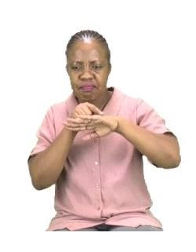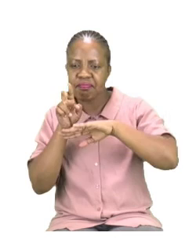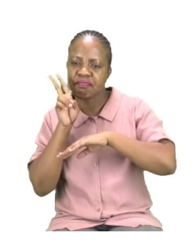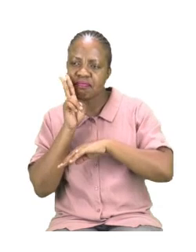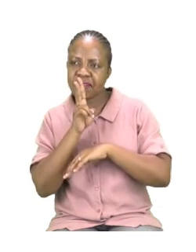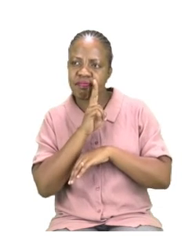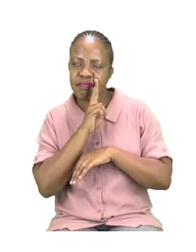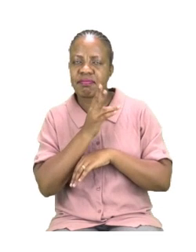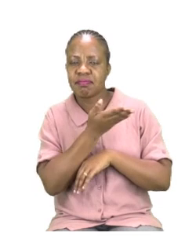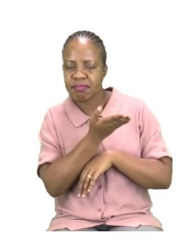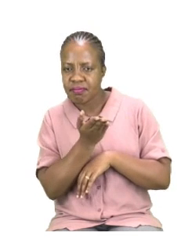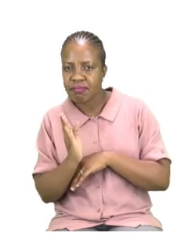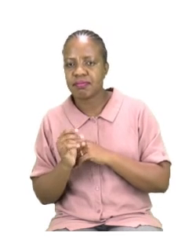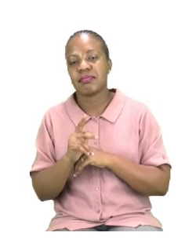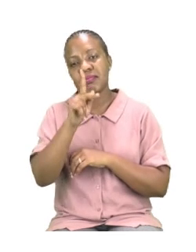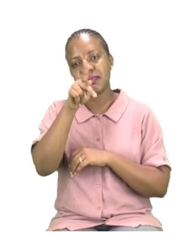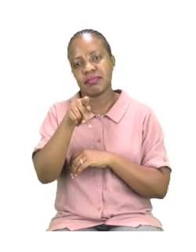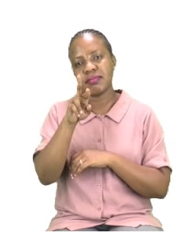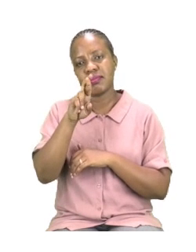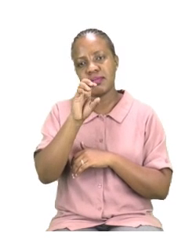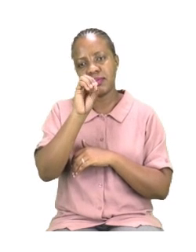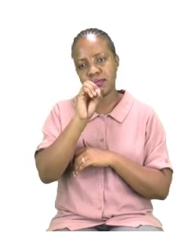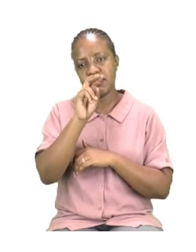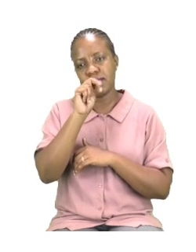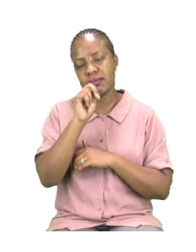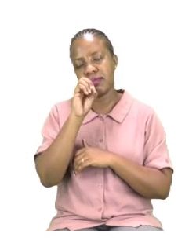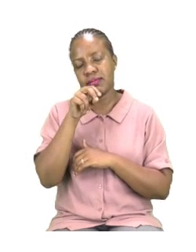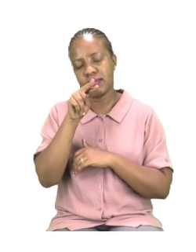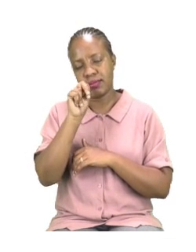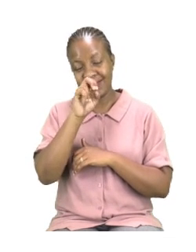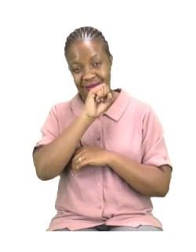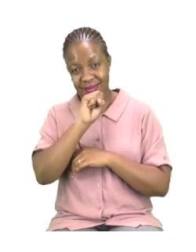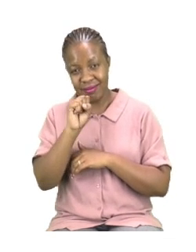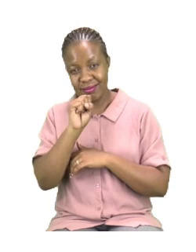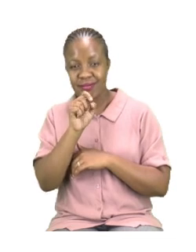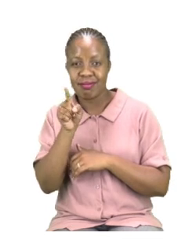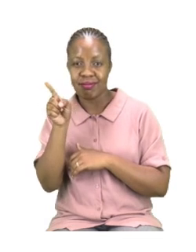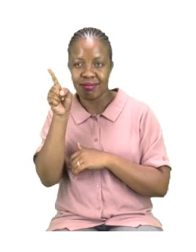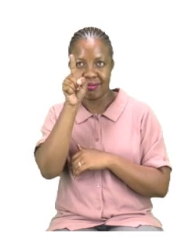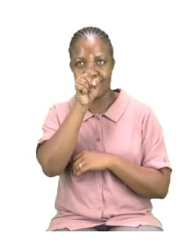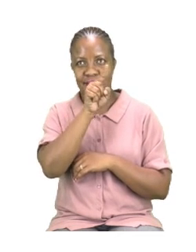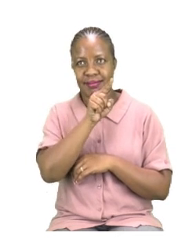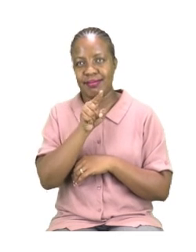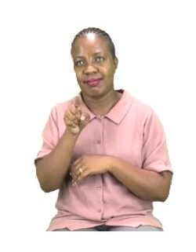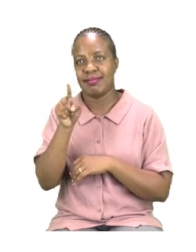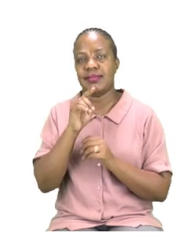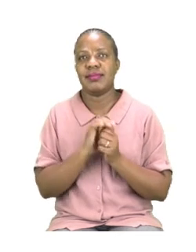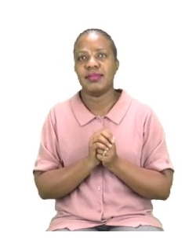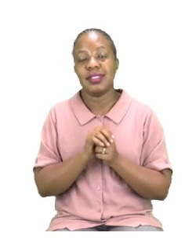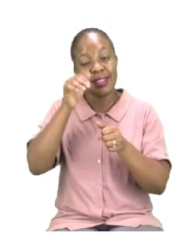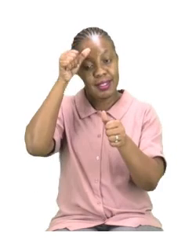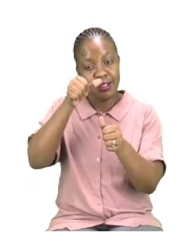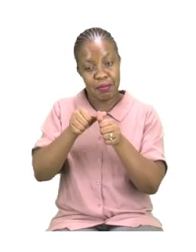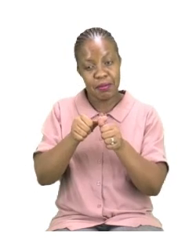to circle the pronouns. Remember, a pronoun is a word that can be used to replace a